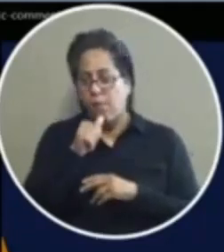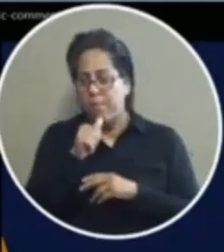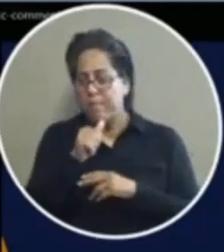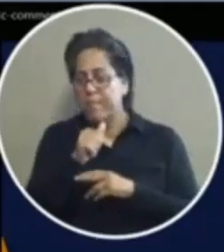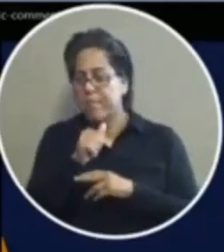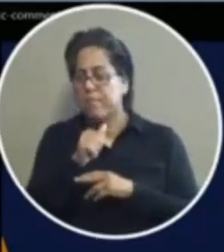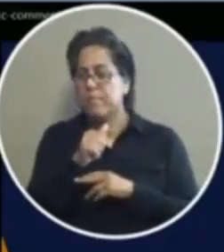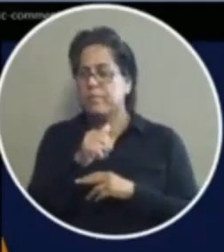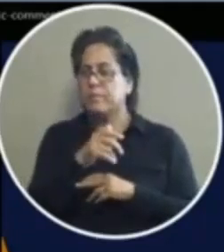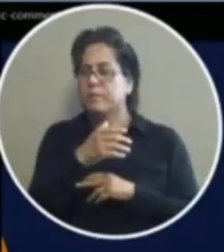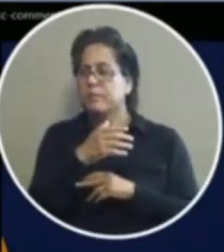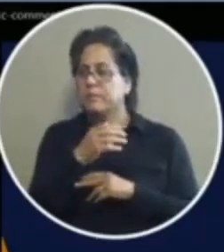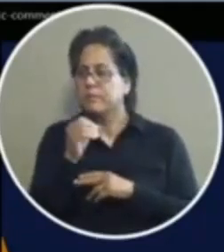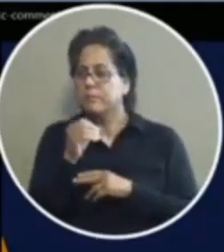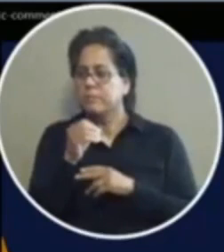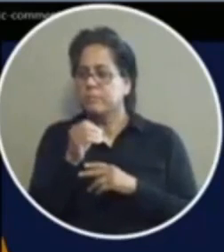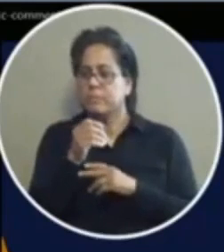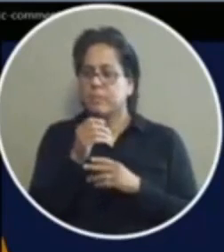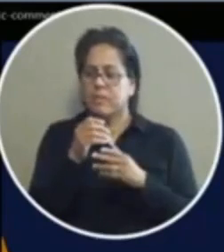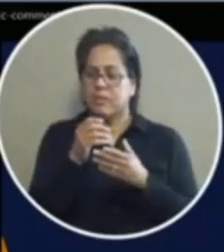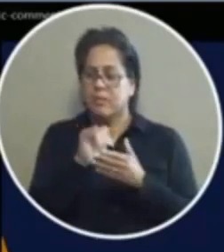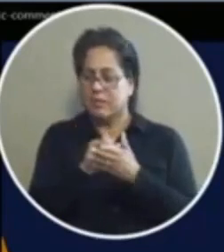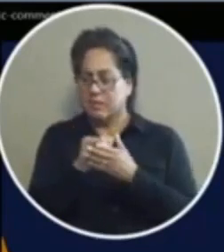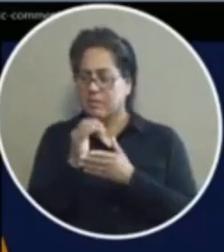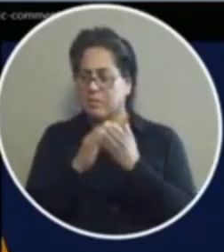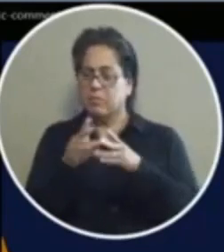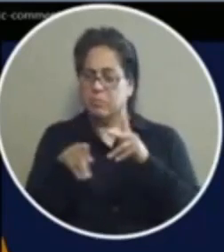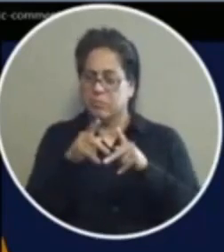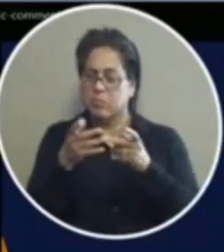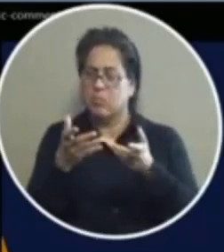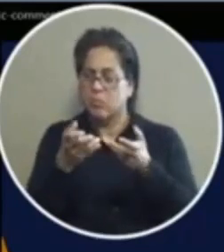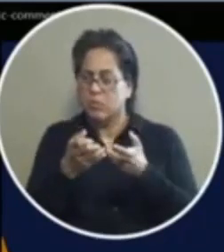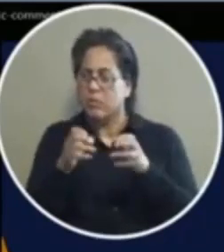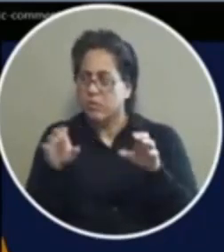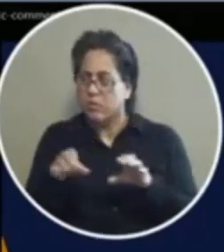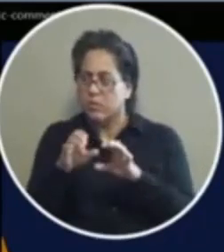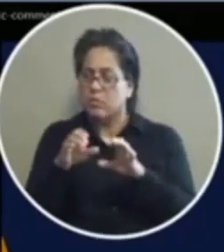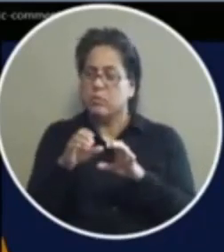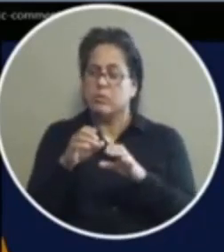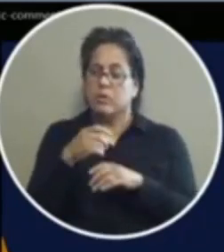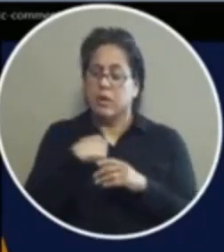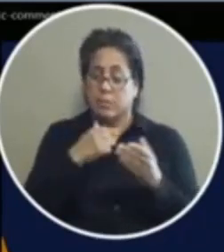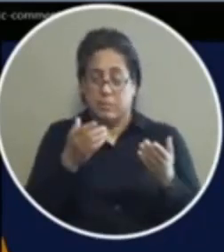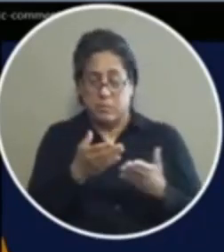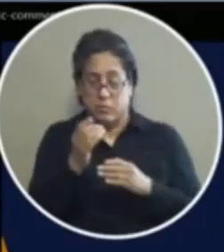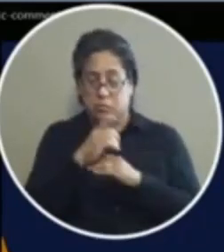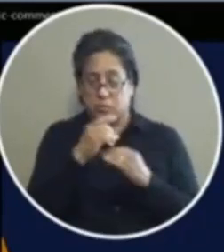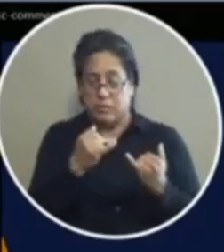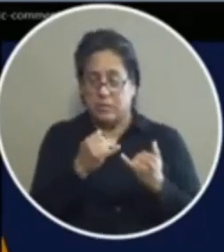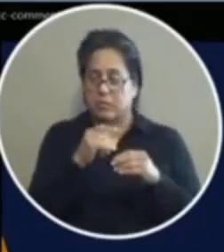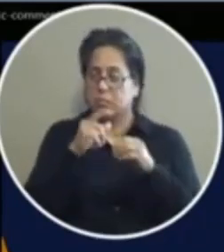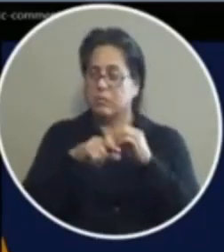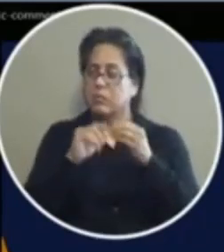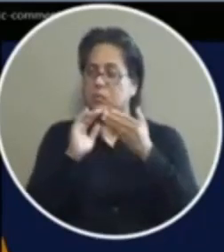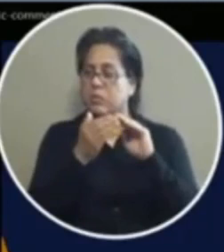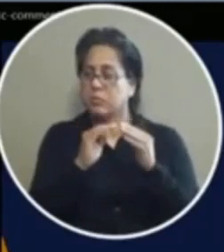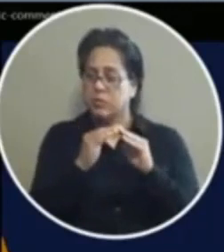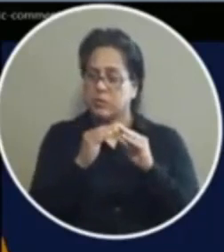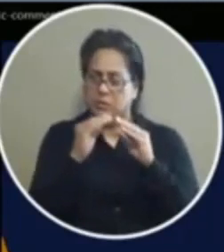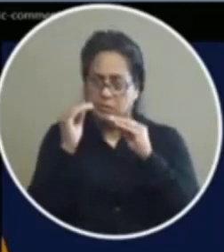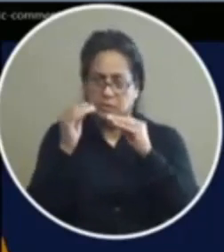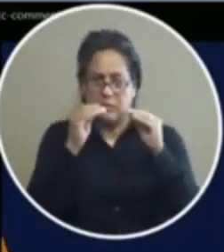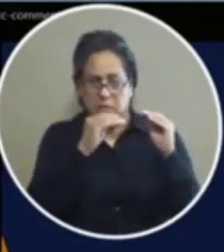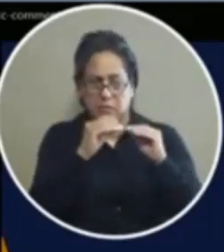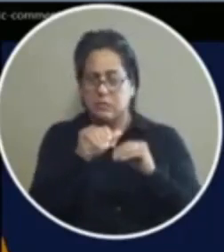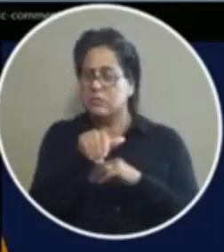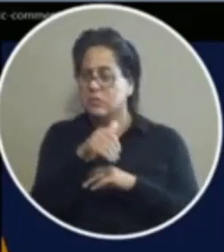fear and the stigma fear that some people want to be there i came to speak before you today to tell you that the cannabis community is educating others